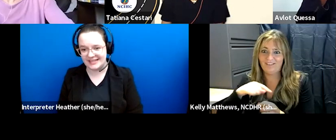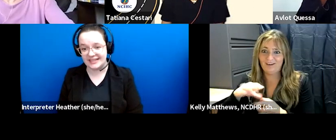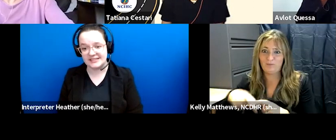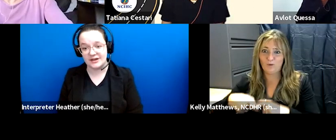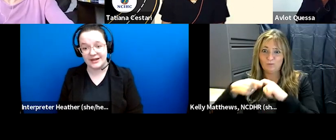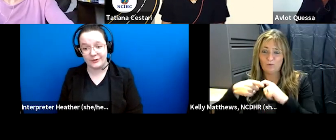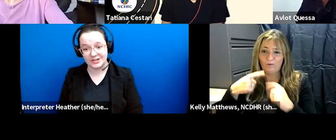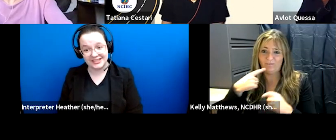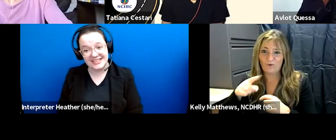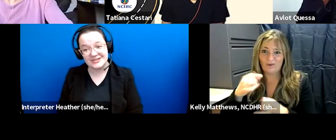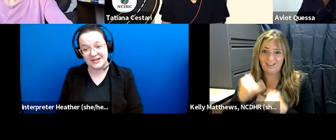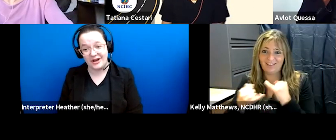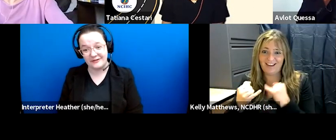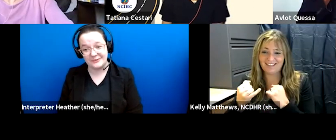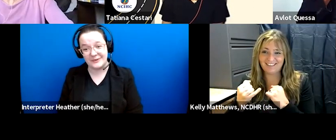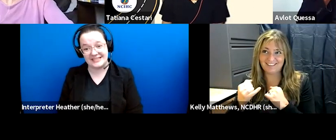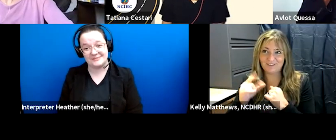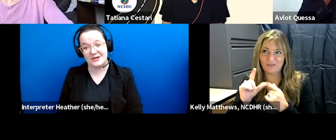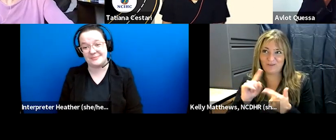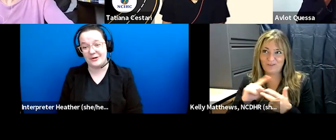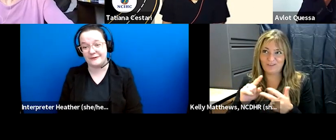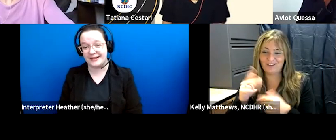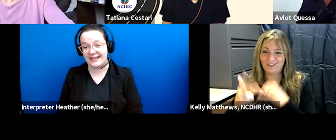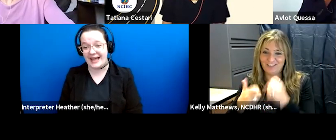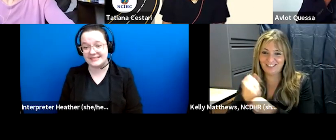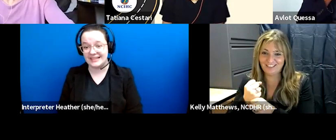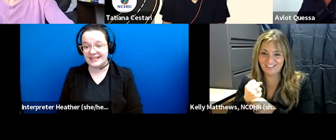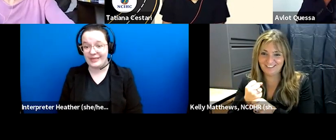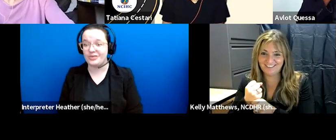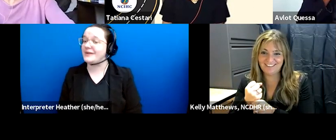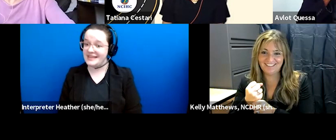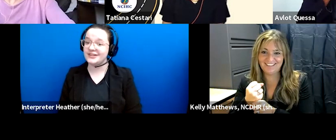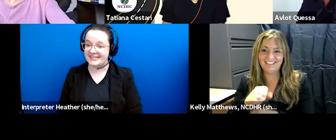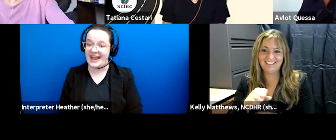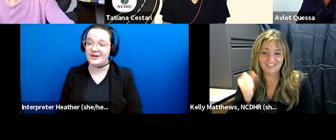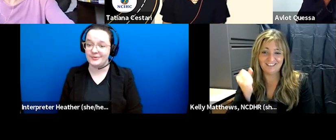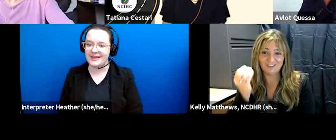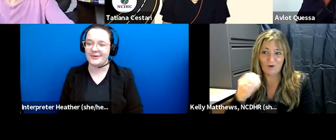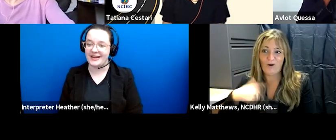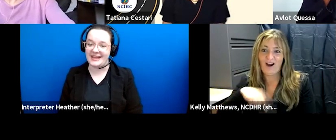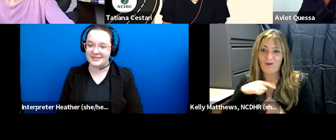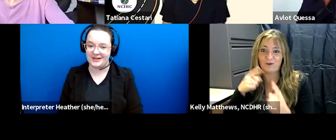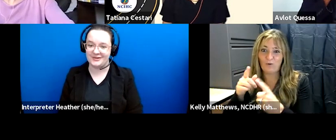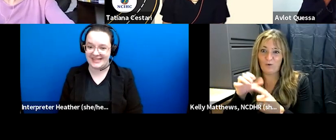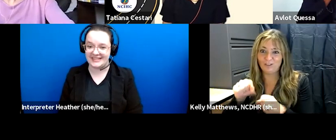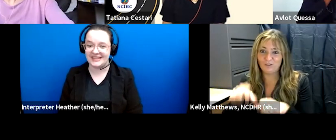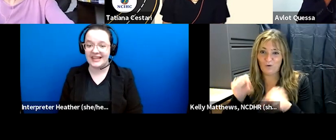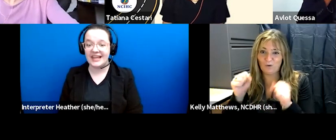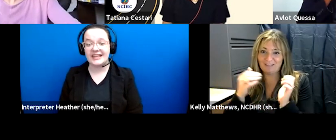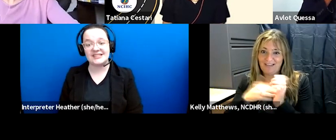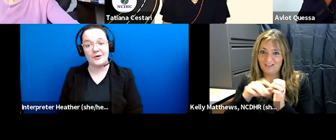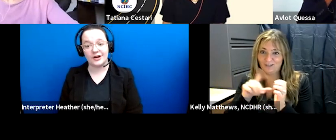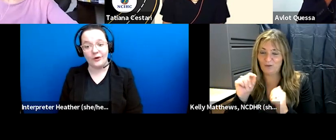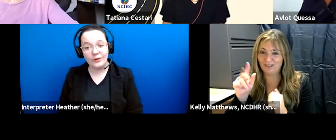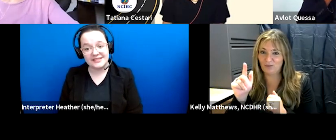in person and so unfortunately due to covid we had to postpone for the last three years now we were not able to host it